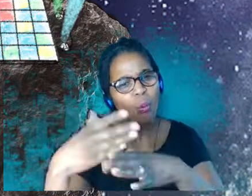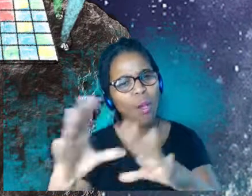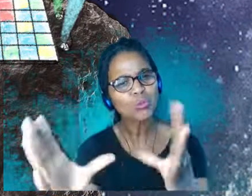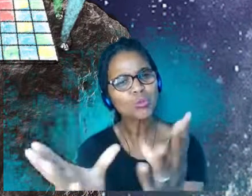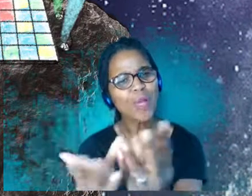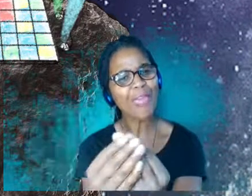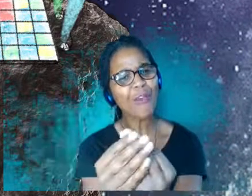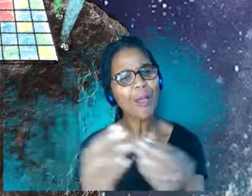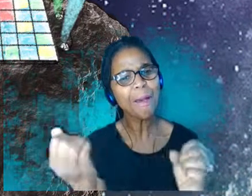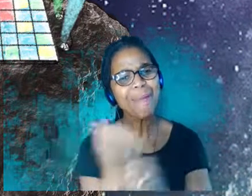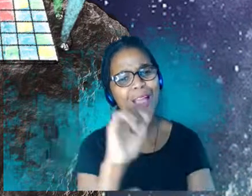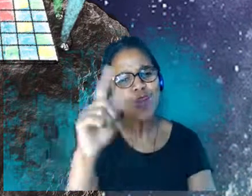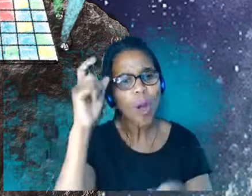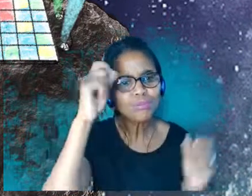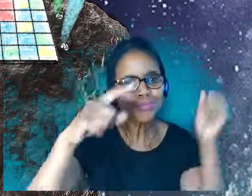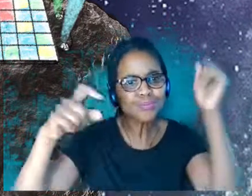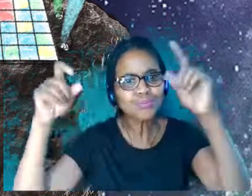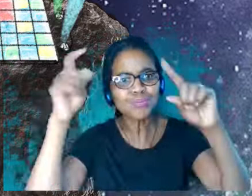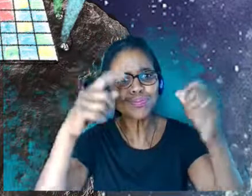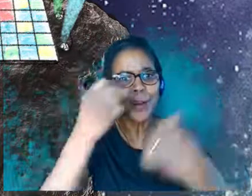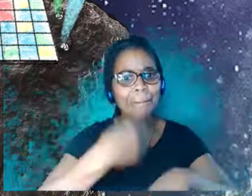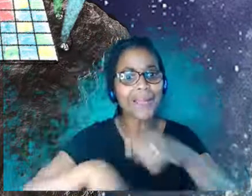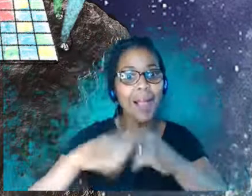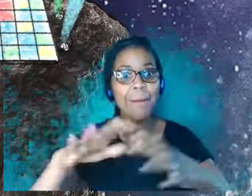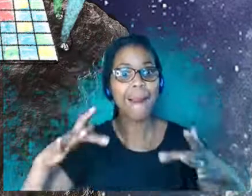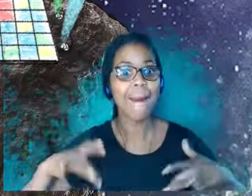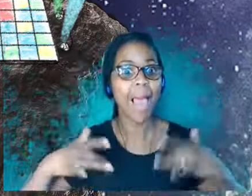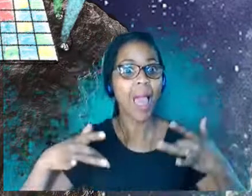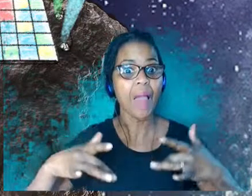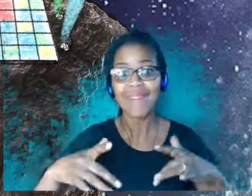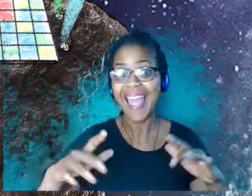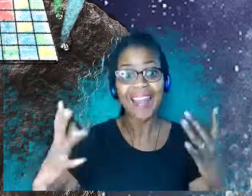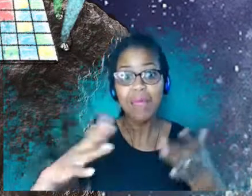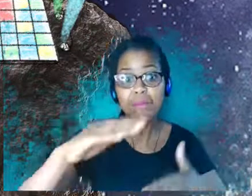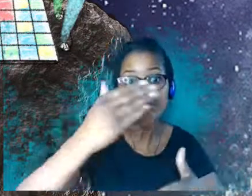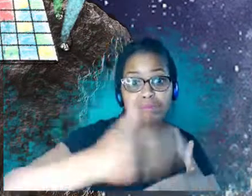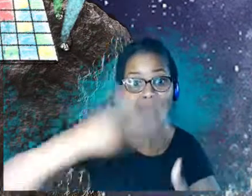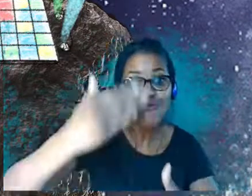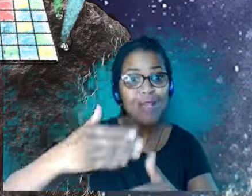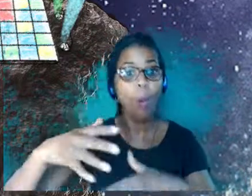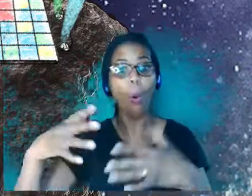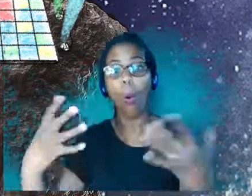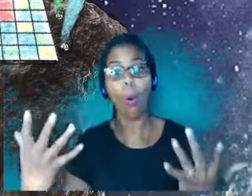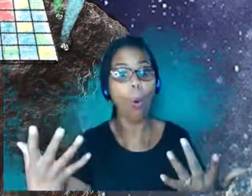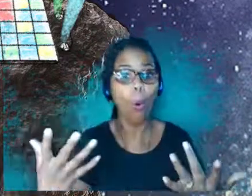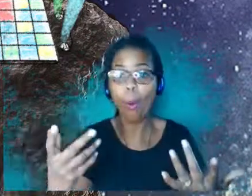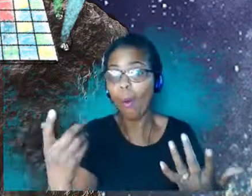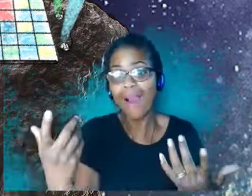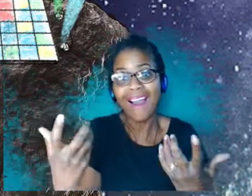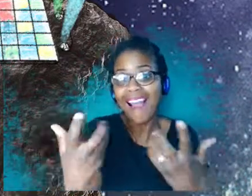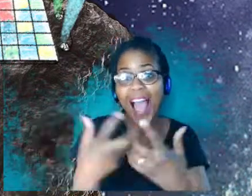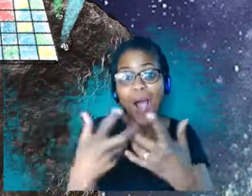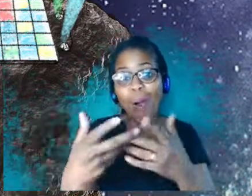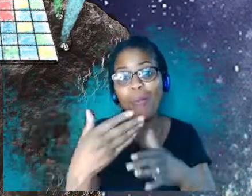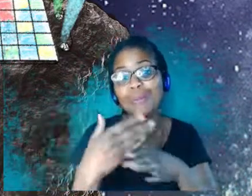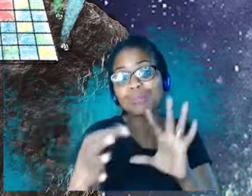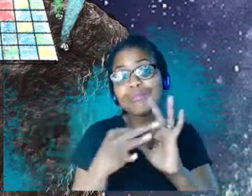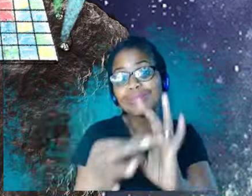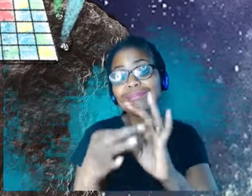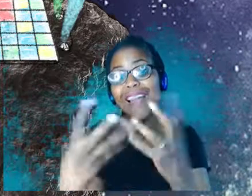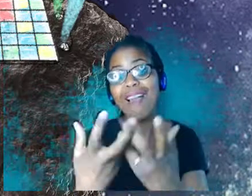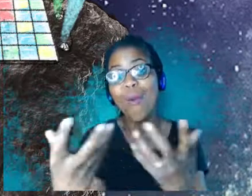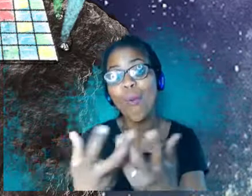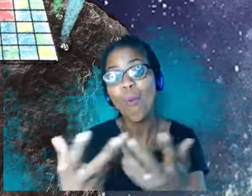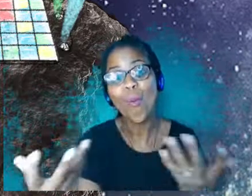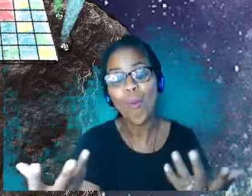come up against anything you couldn't make a reality that you wanted to be? Pretty much no. I feel like